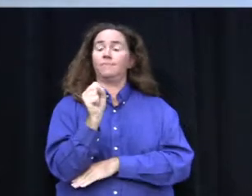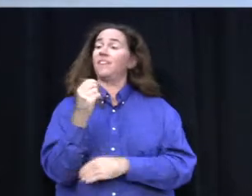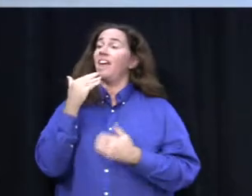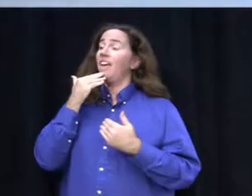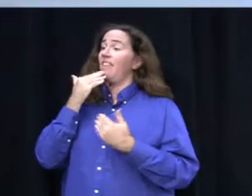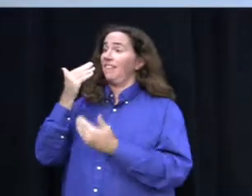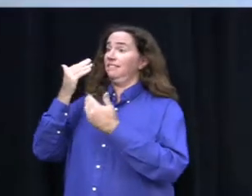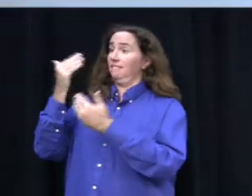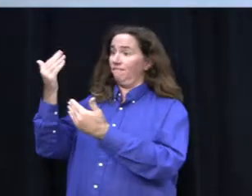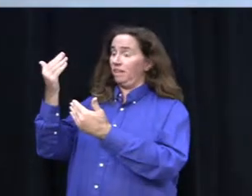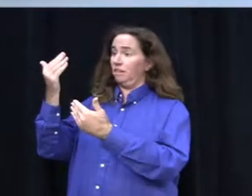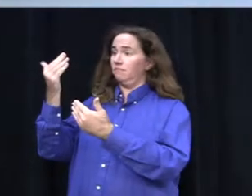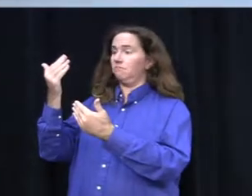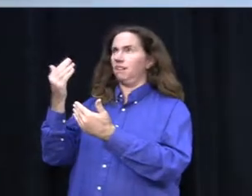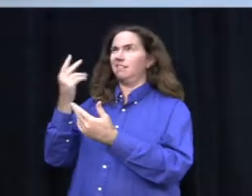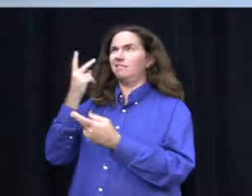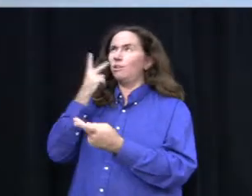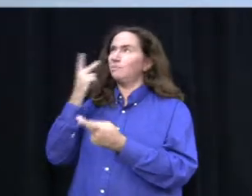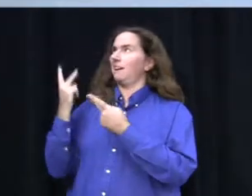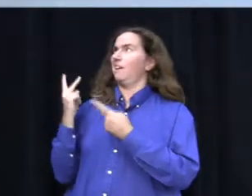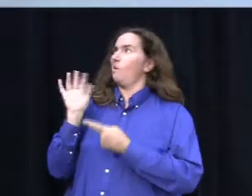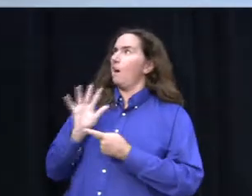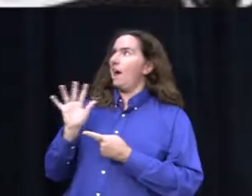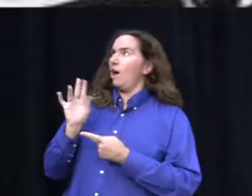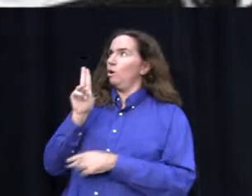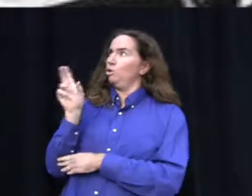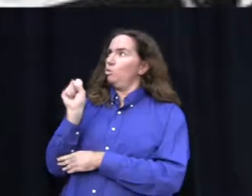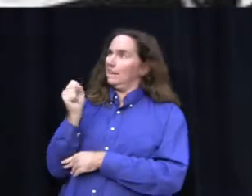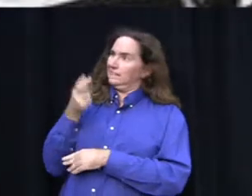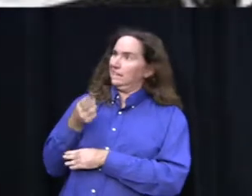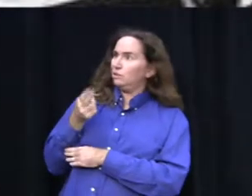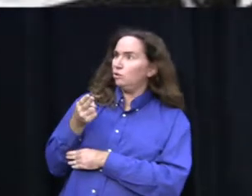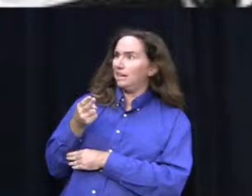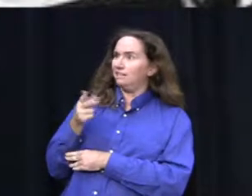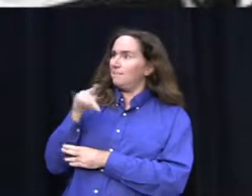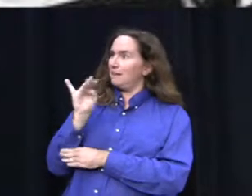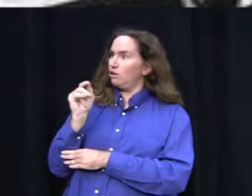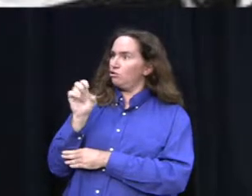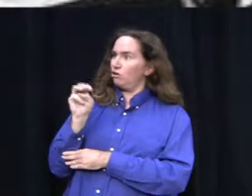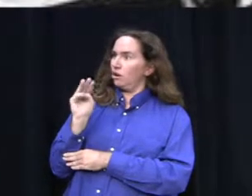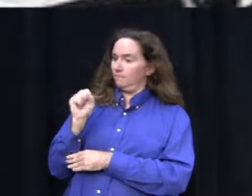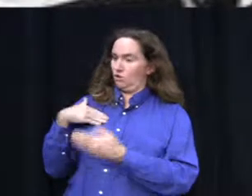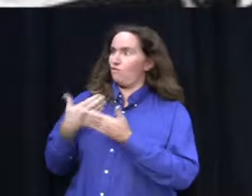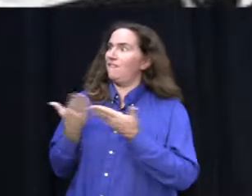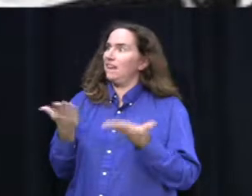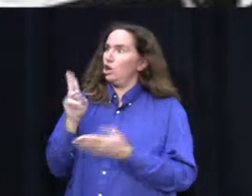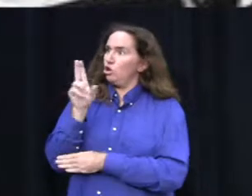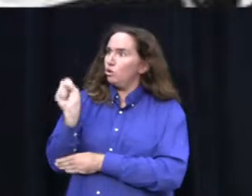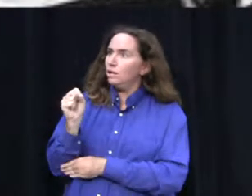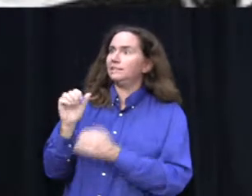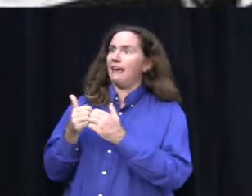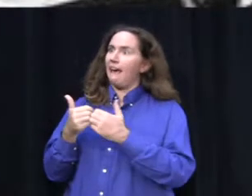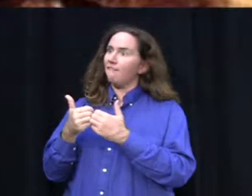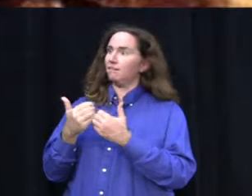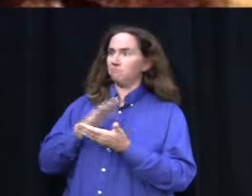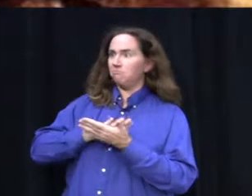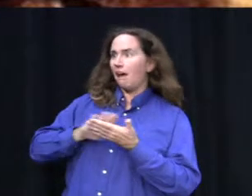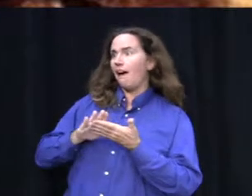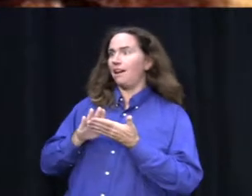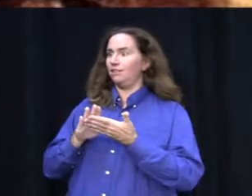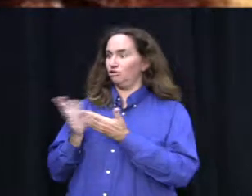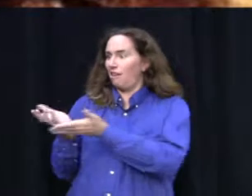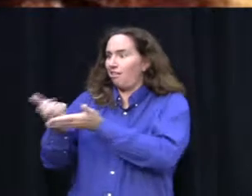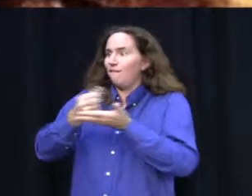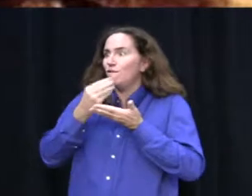dates back, well, in the United States, the history of the pilgrims coming to the United States and having a nice harvest